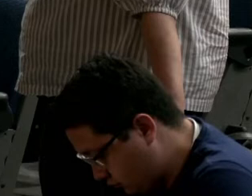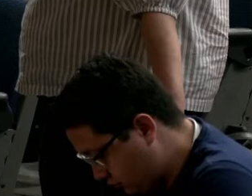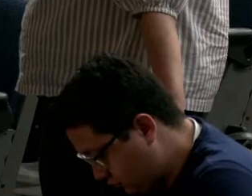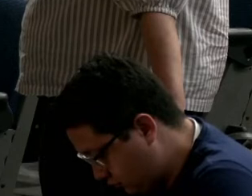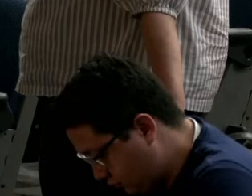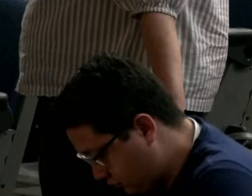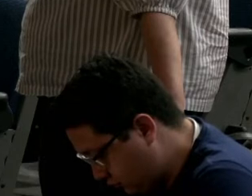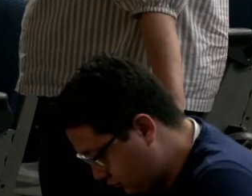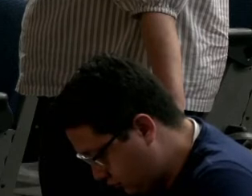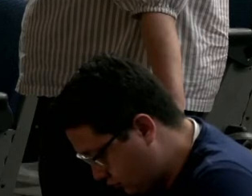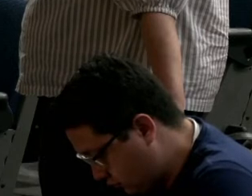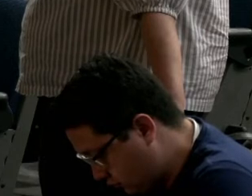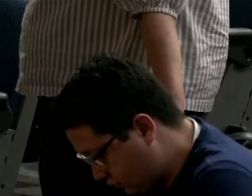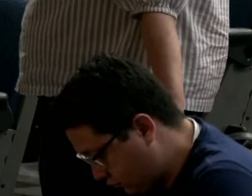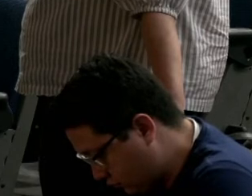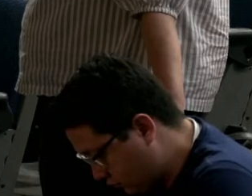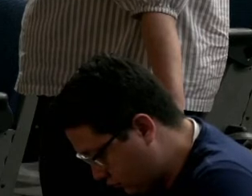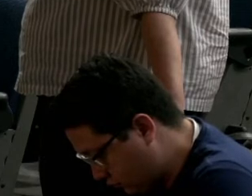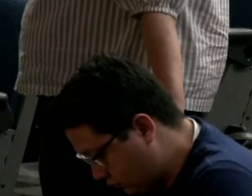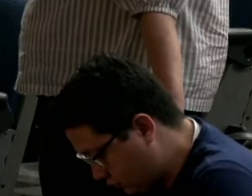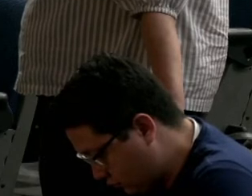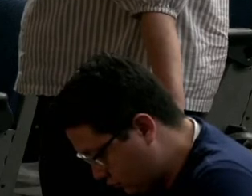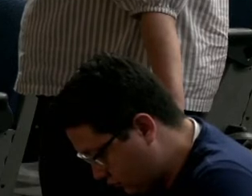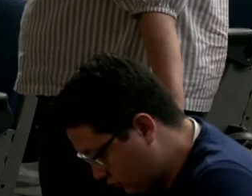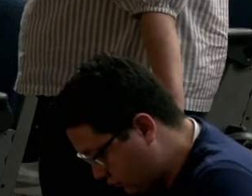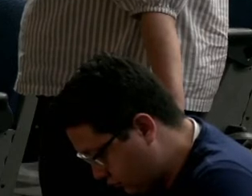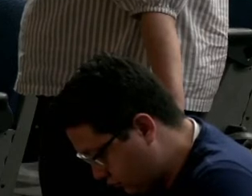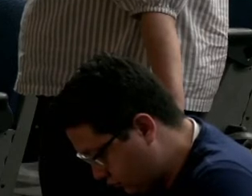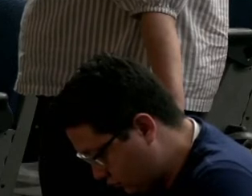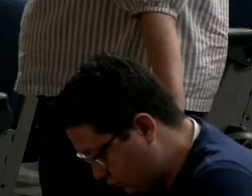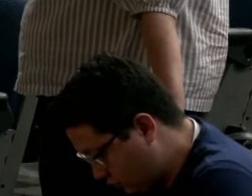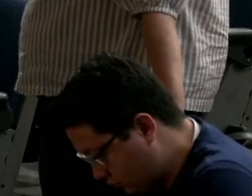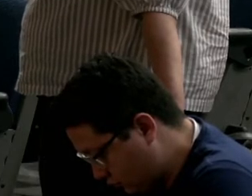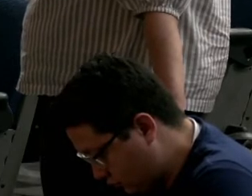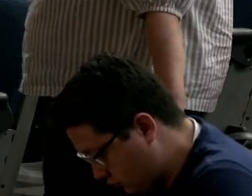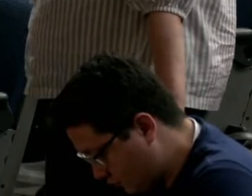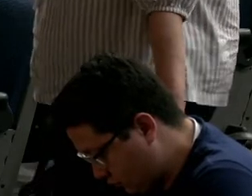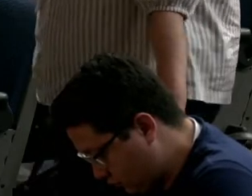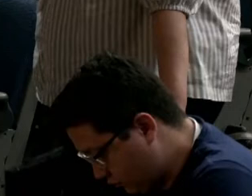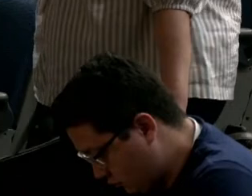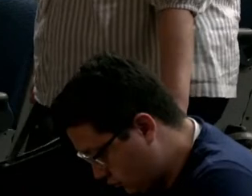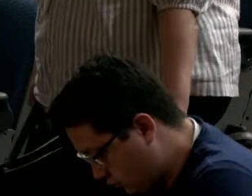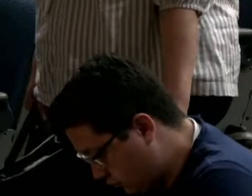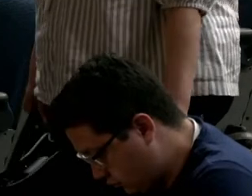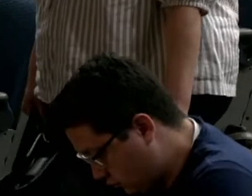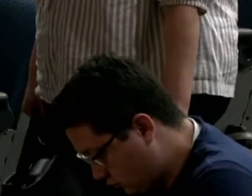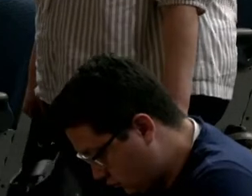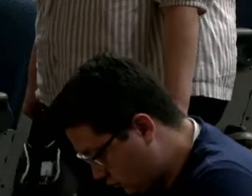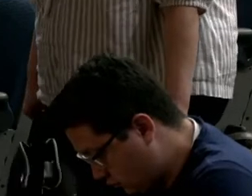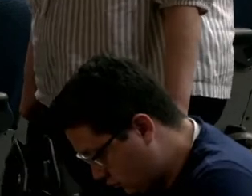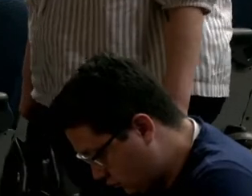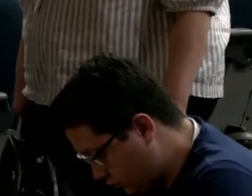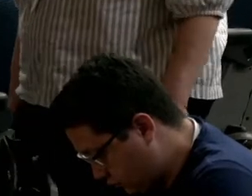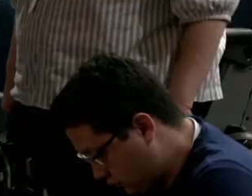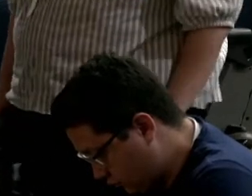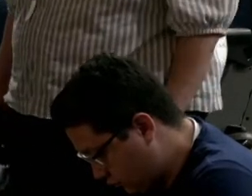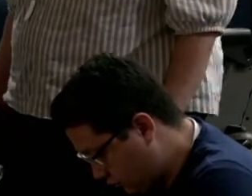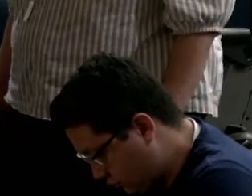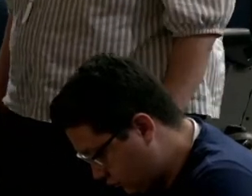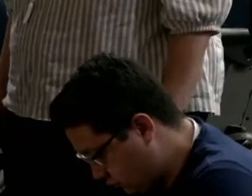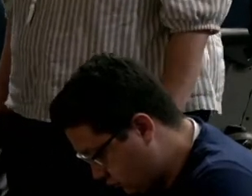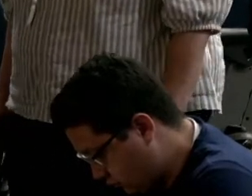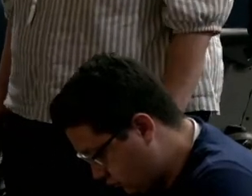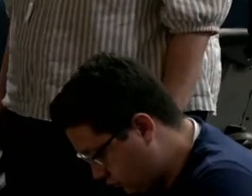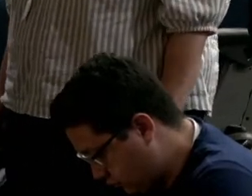did at some of our schools is we pushed back the time of the school. know that may not be great for of parents, but we also